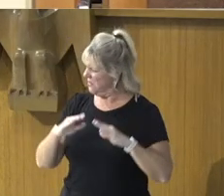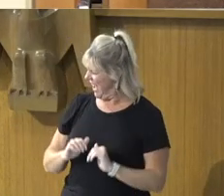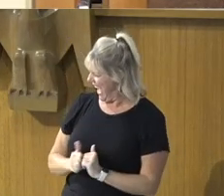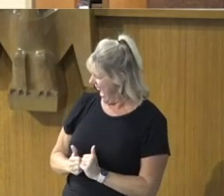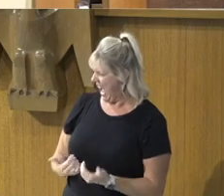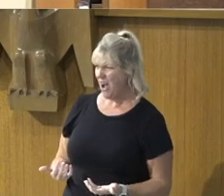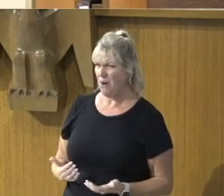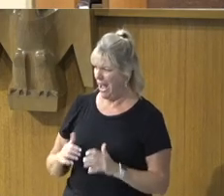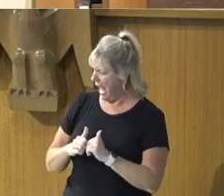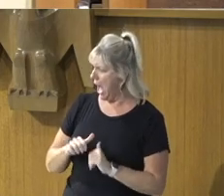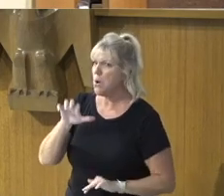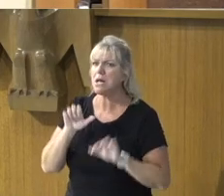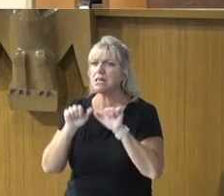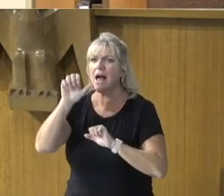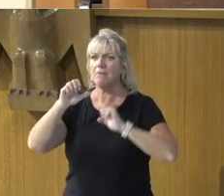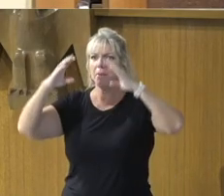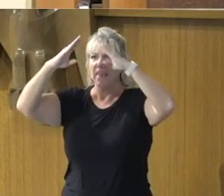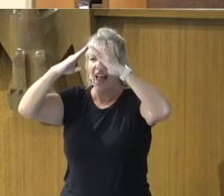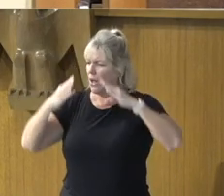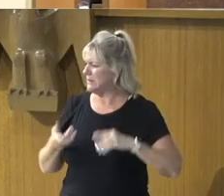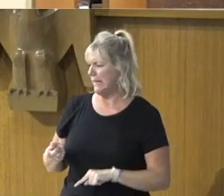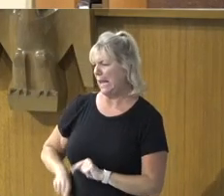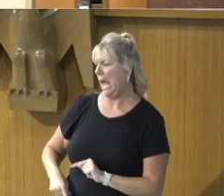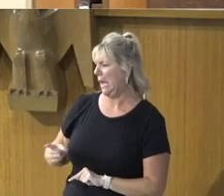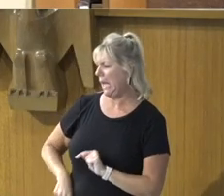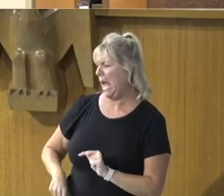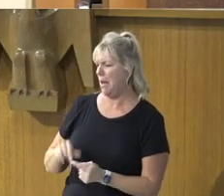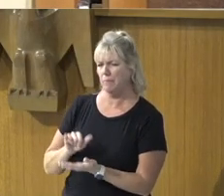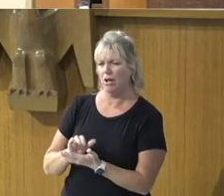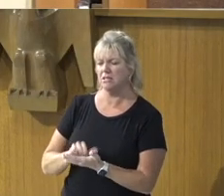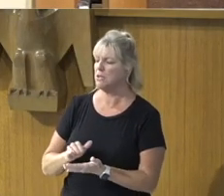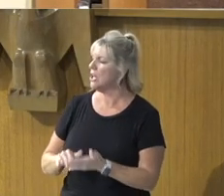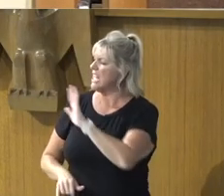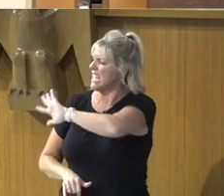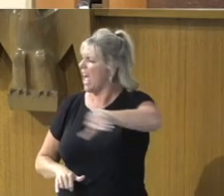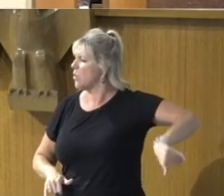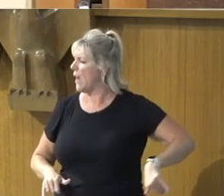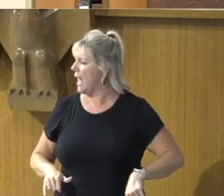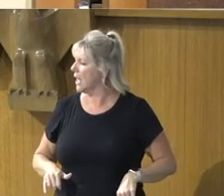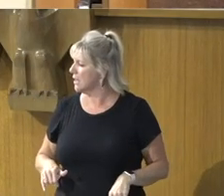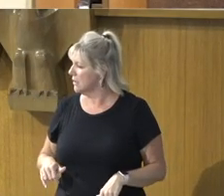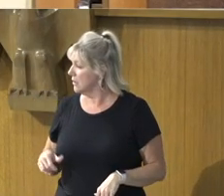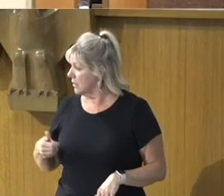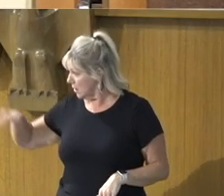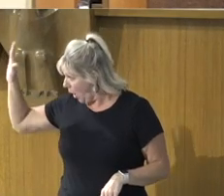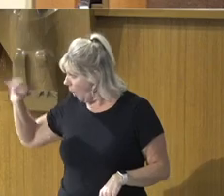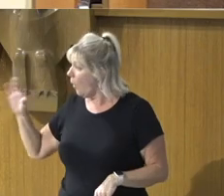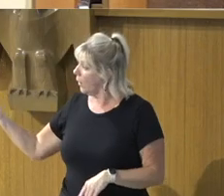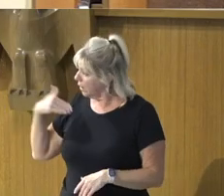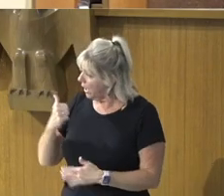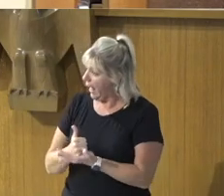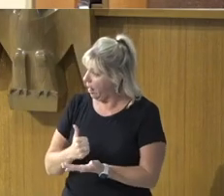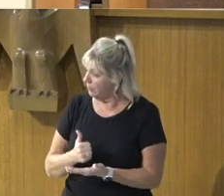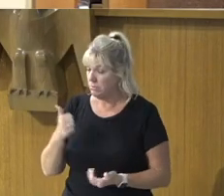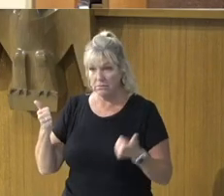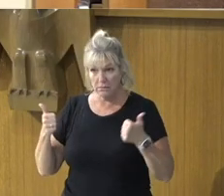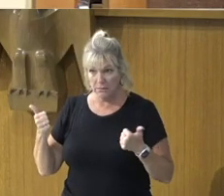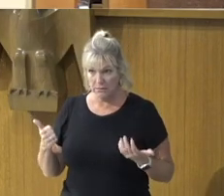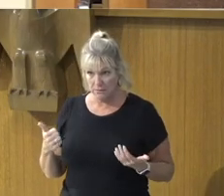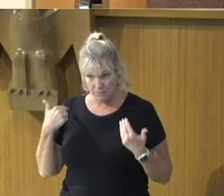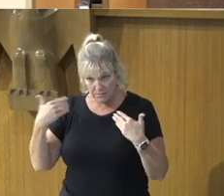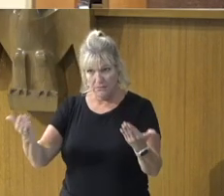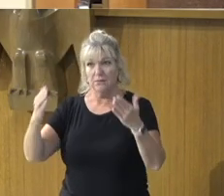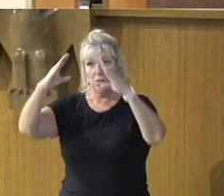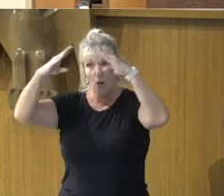I'll pry up the tiles, we'll get, You can't do that, Get out of Or help, That's what we're doing, And so,